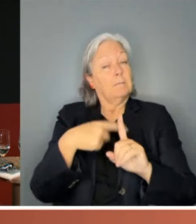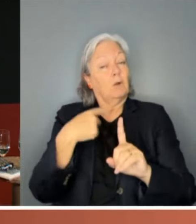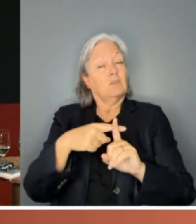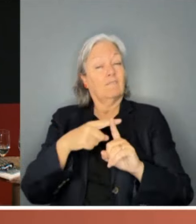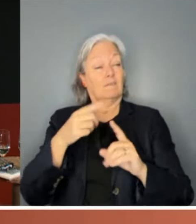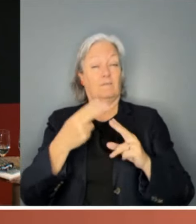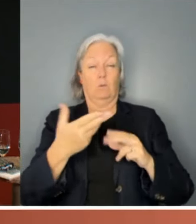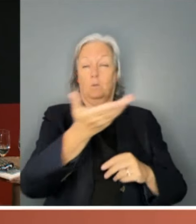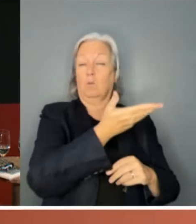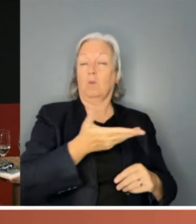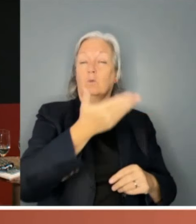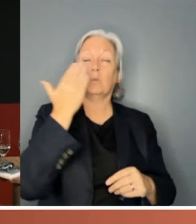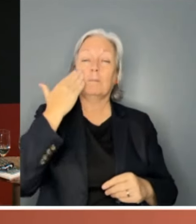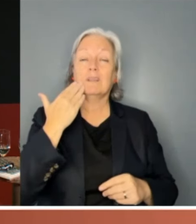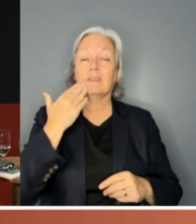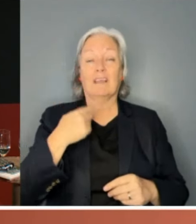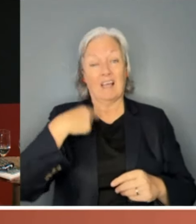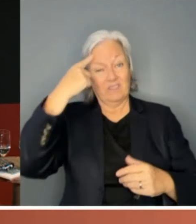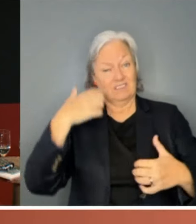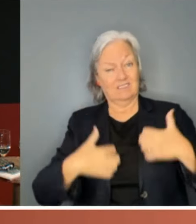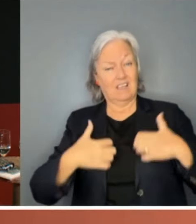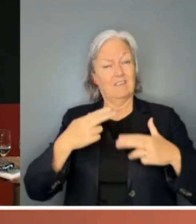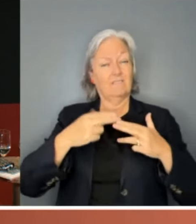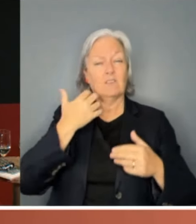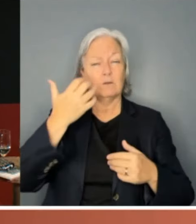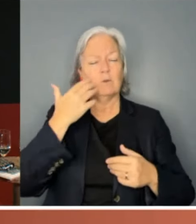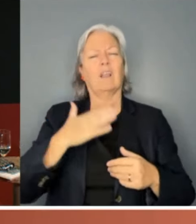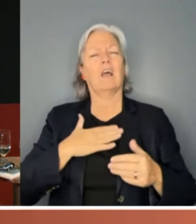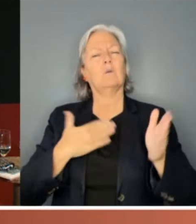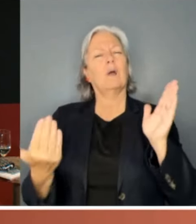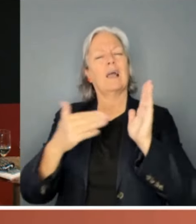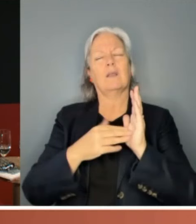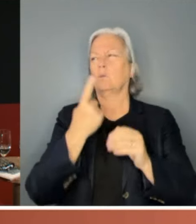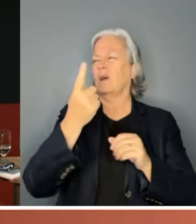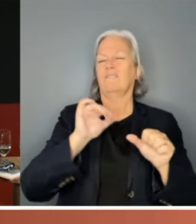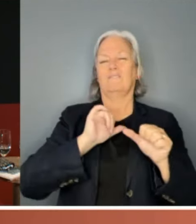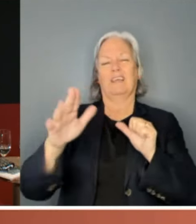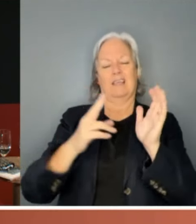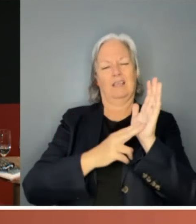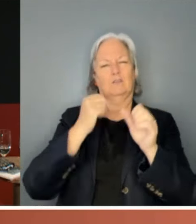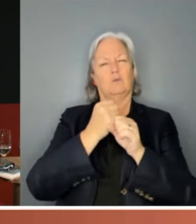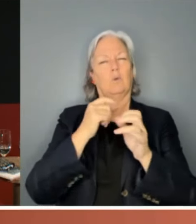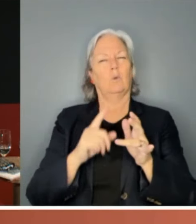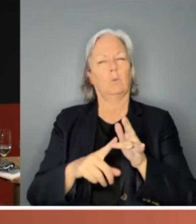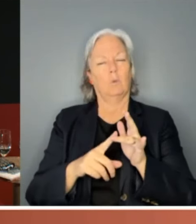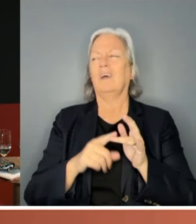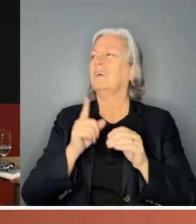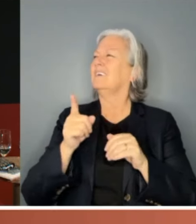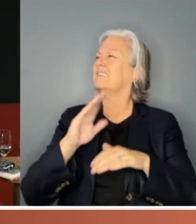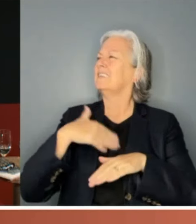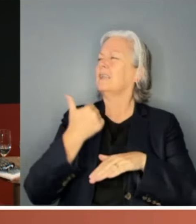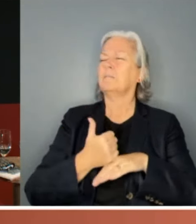Yeah, and I think it's exciting. And I'll just add to that. There's a really fantastic NGO that was set up by a few women in Sydney